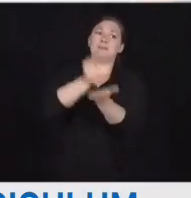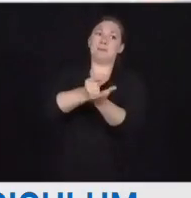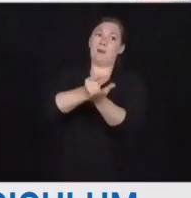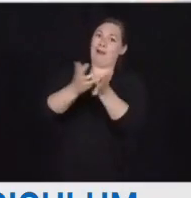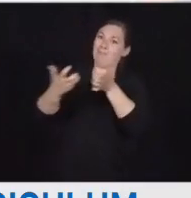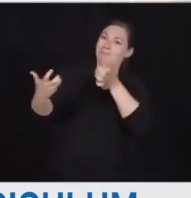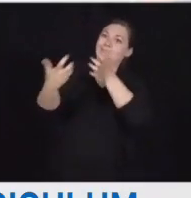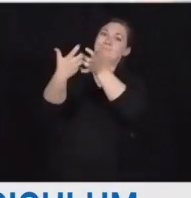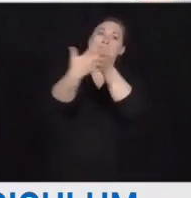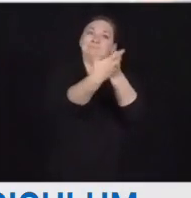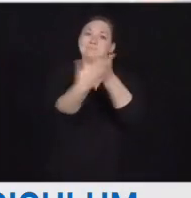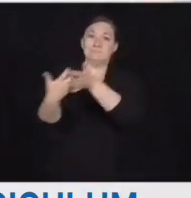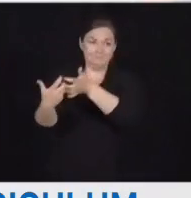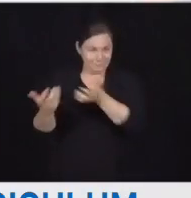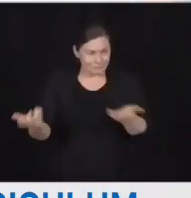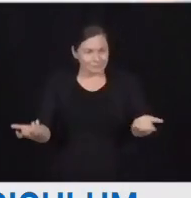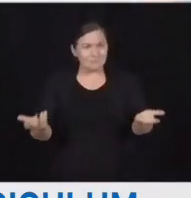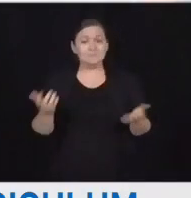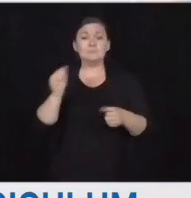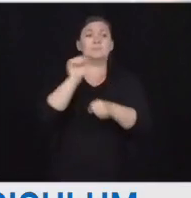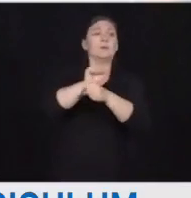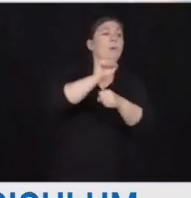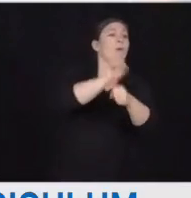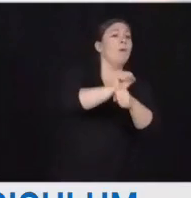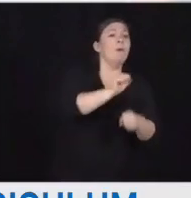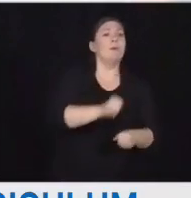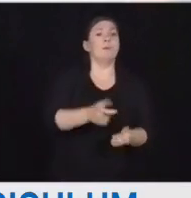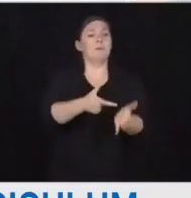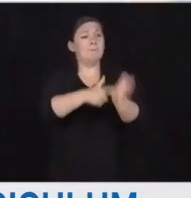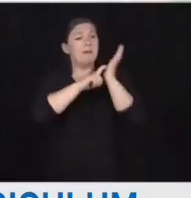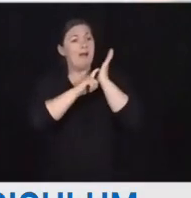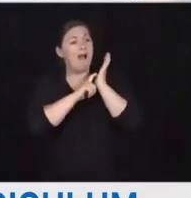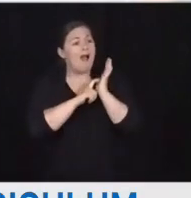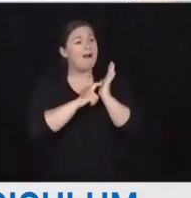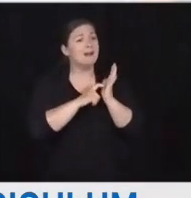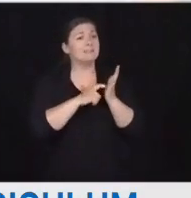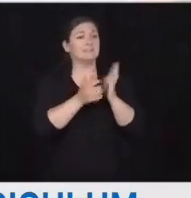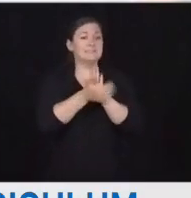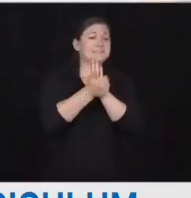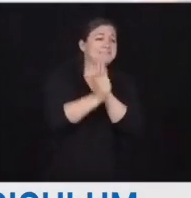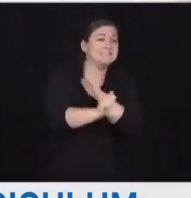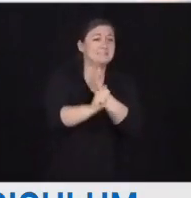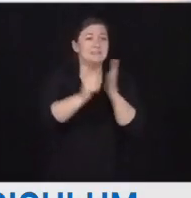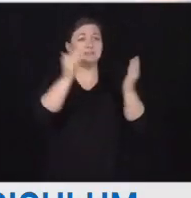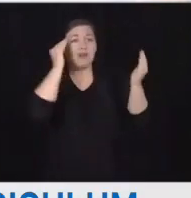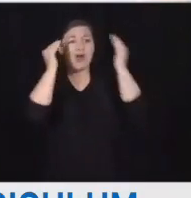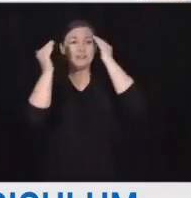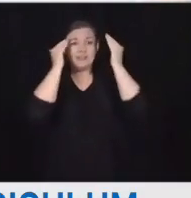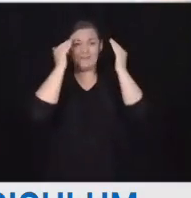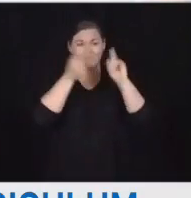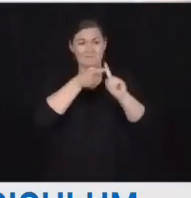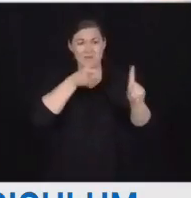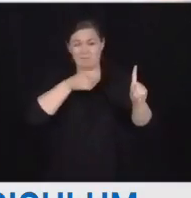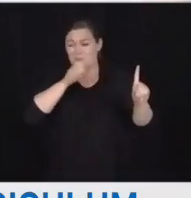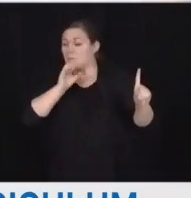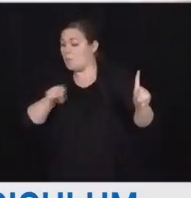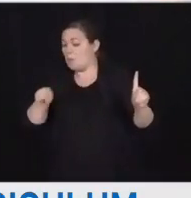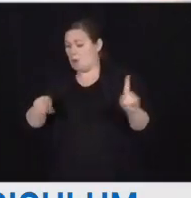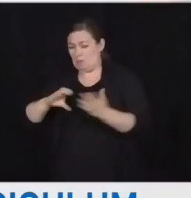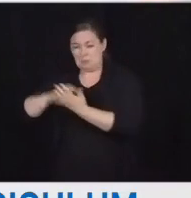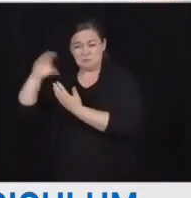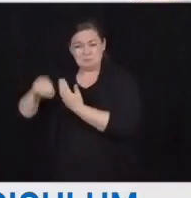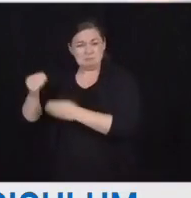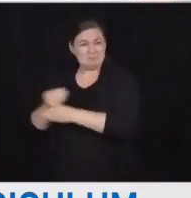clear. Job creators have been clear. Educators have been clear. And today our government is taking action. It's why we're proud to release the